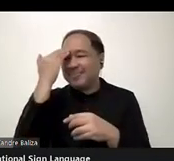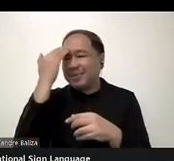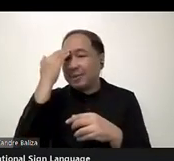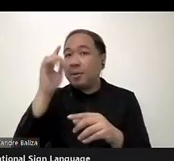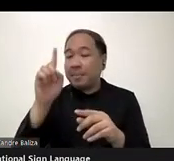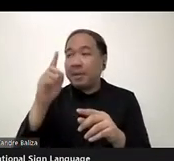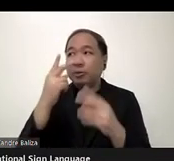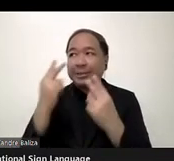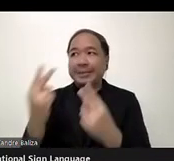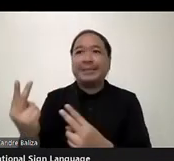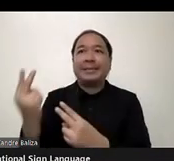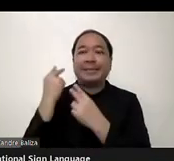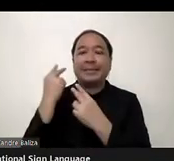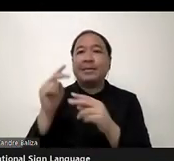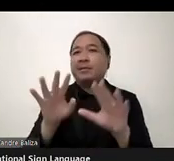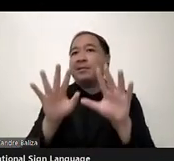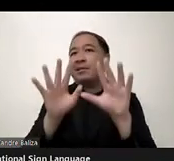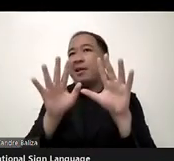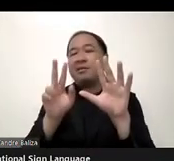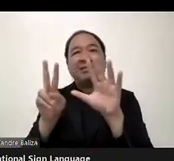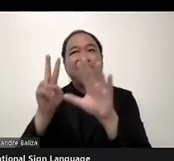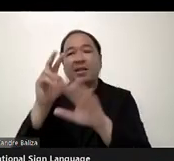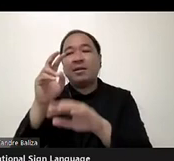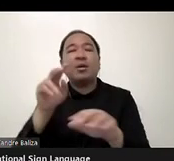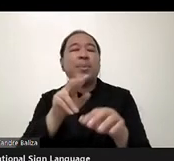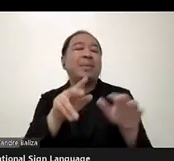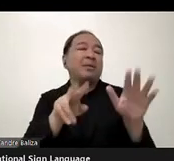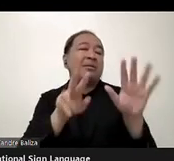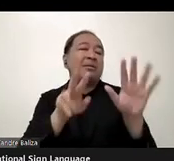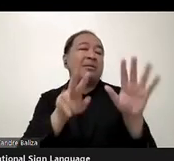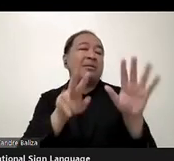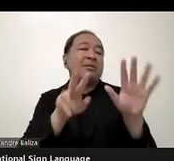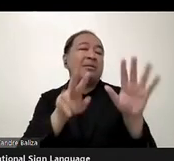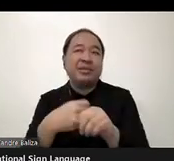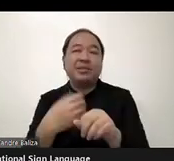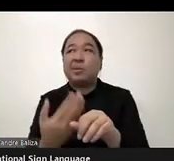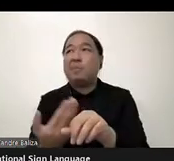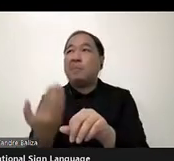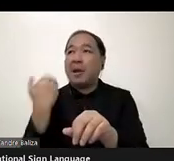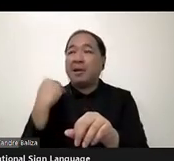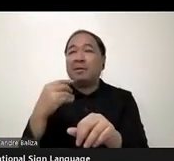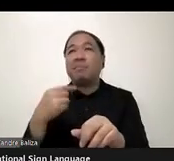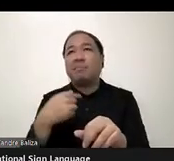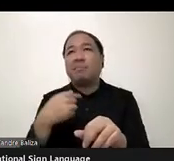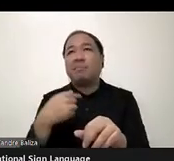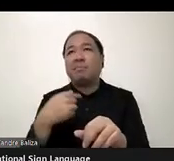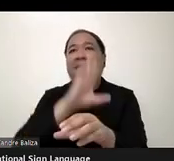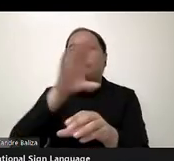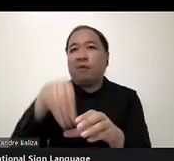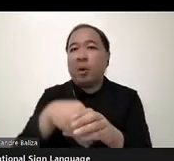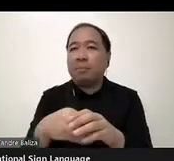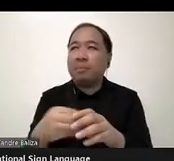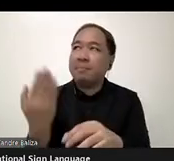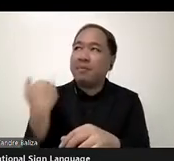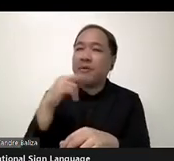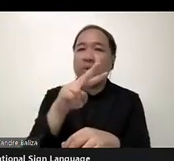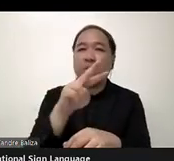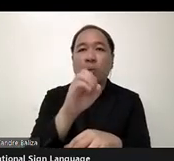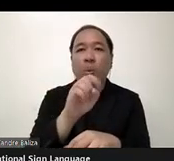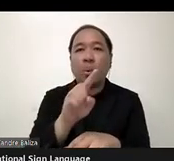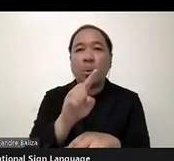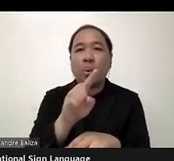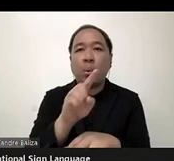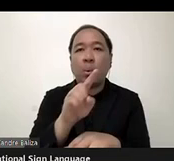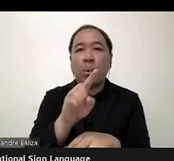or even seven years back, when I attended my first IGF back in 2017, we did not had the real